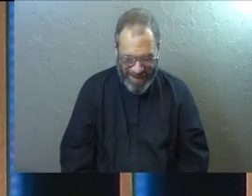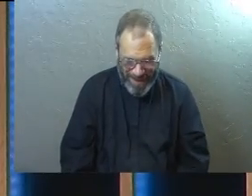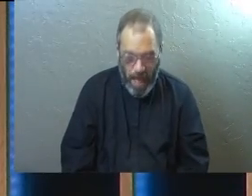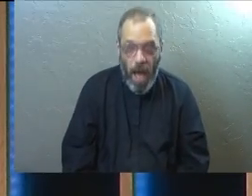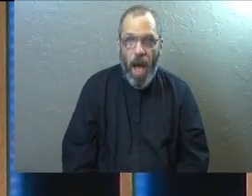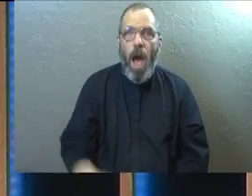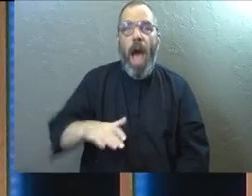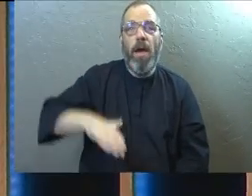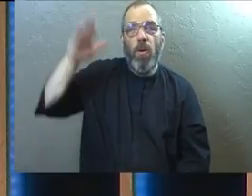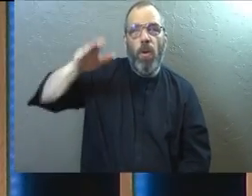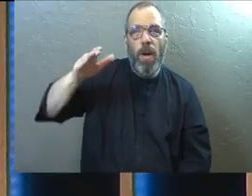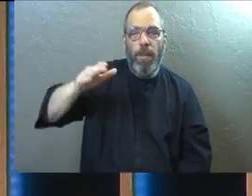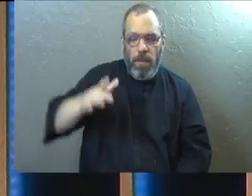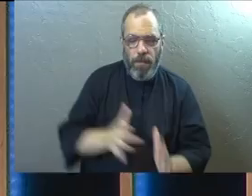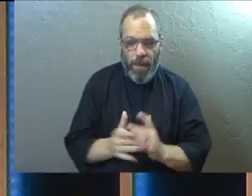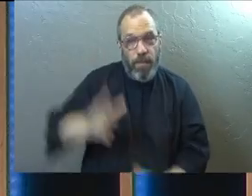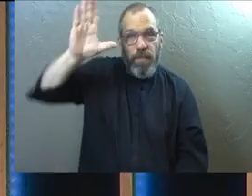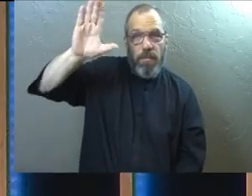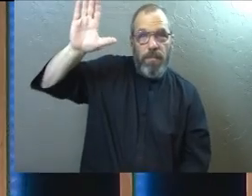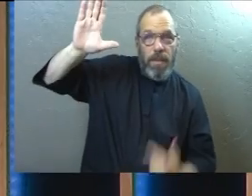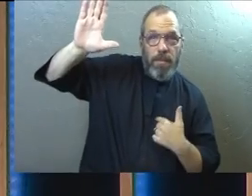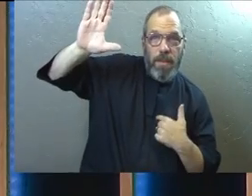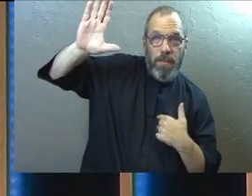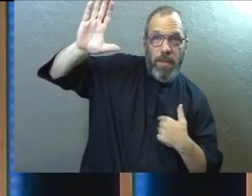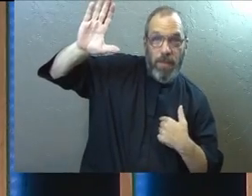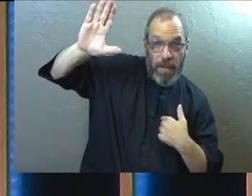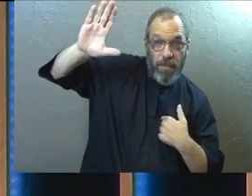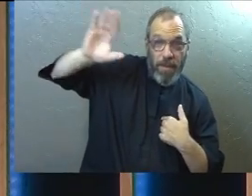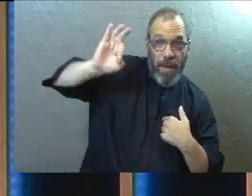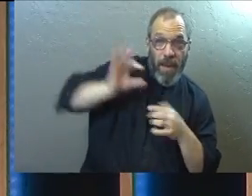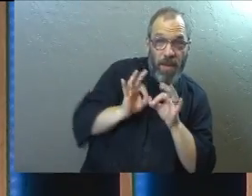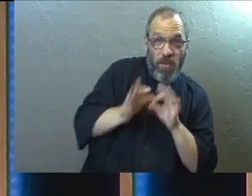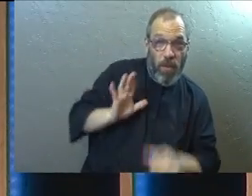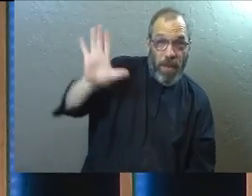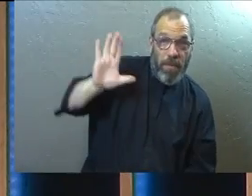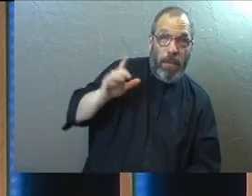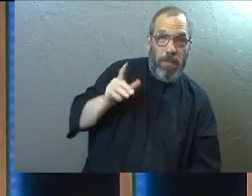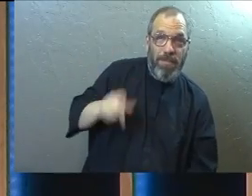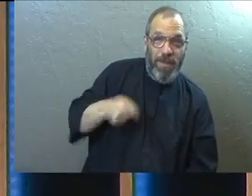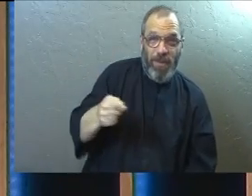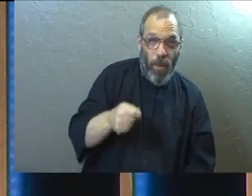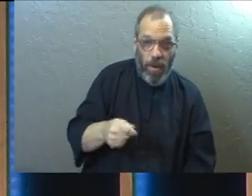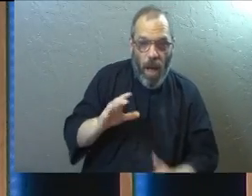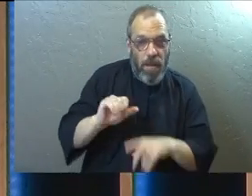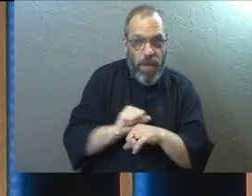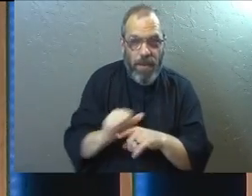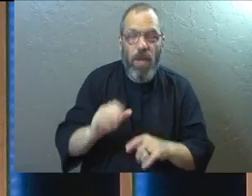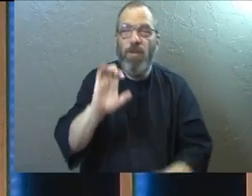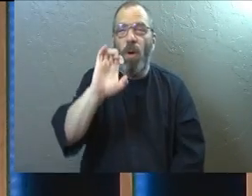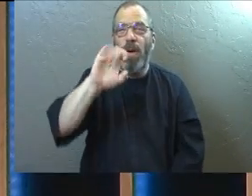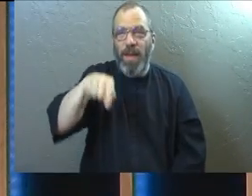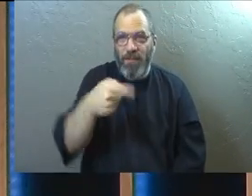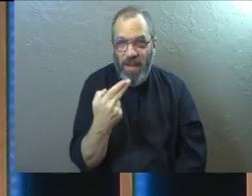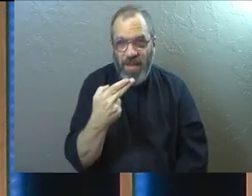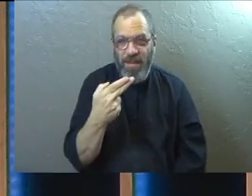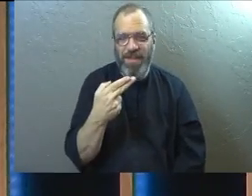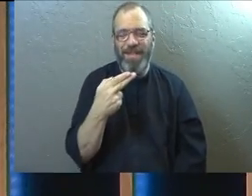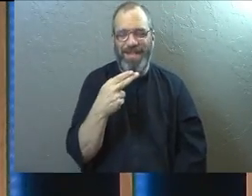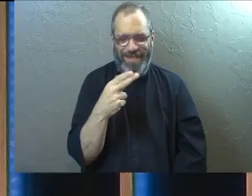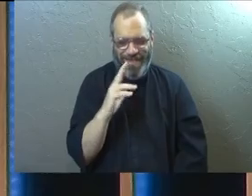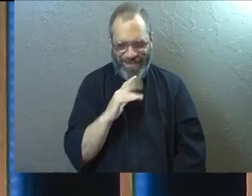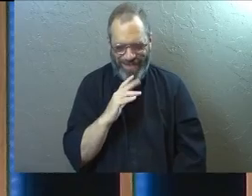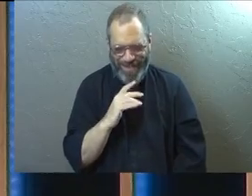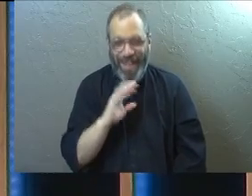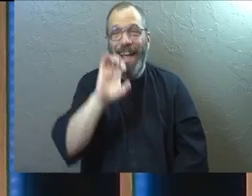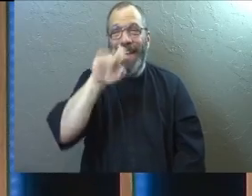Sword drills. Who grew up doing a sword drill? Anybody? Come on. Somebody. Yeah. Okay. So Ephesians, let me give you just a little bit of